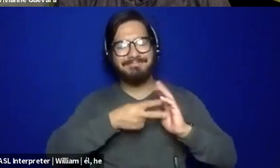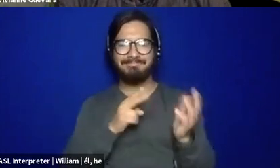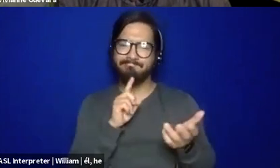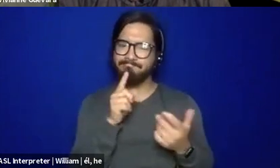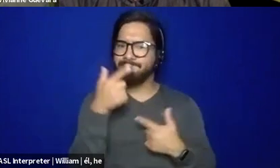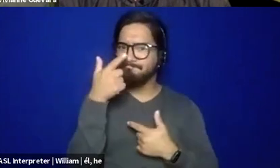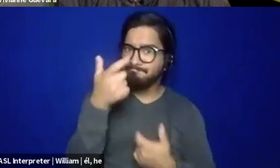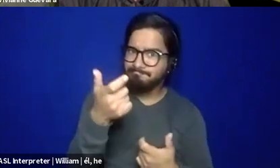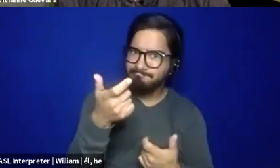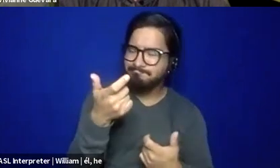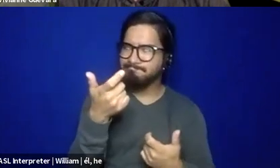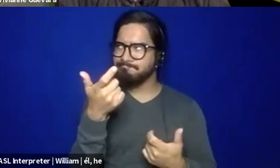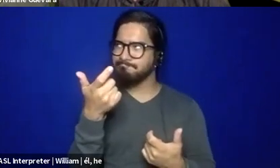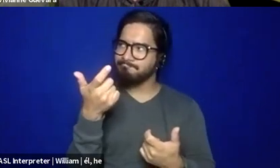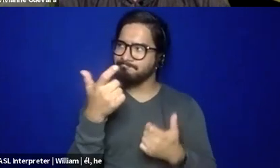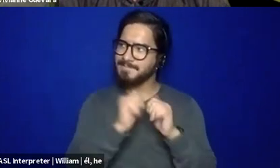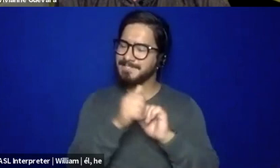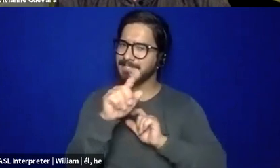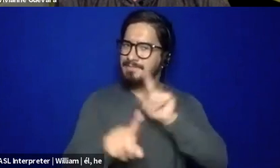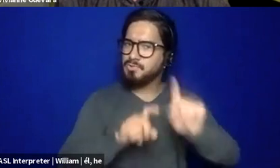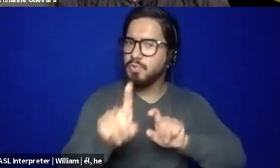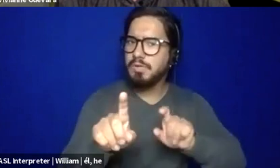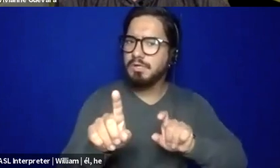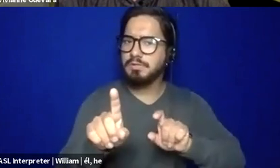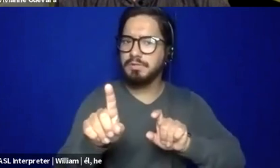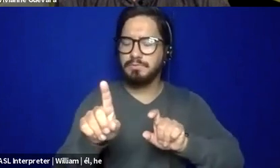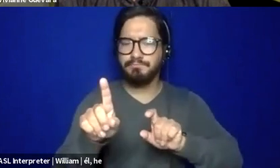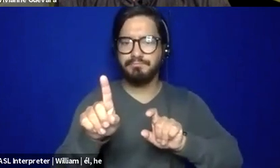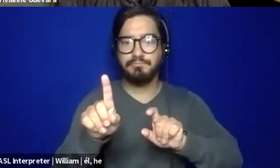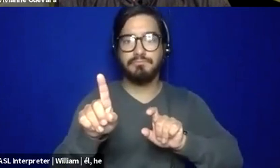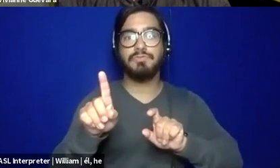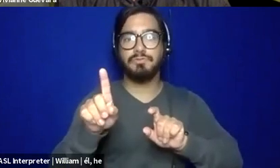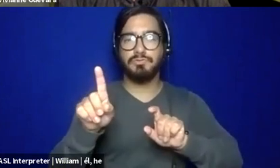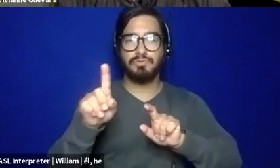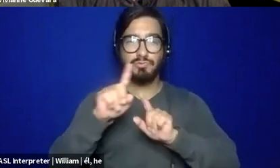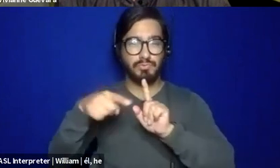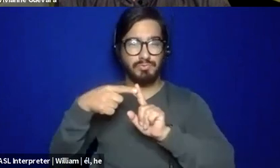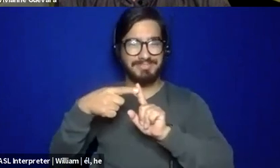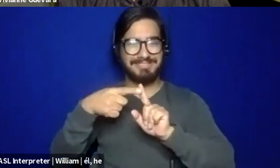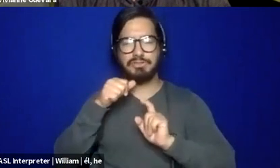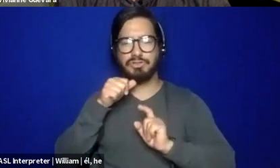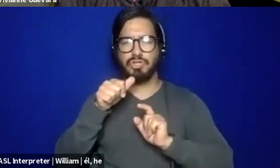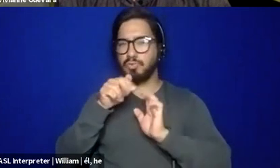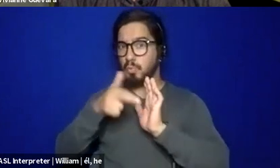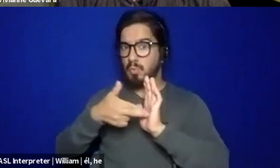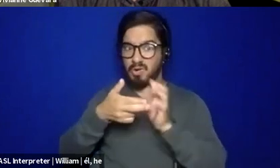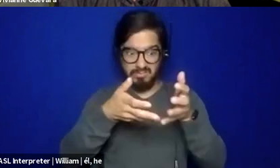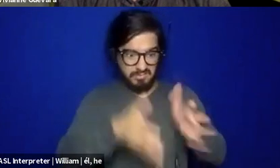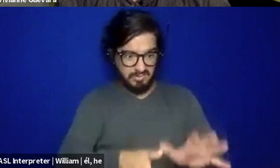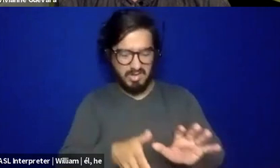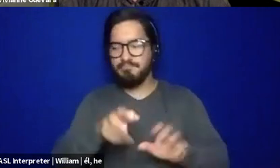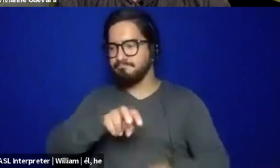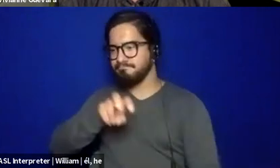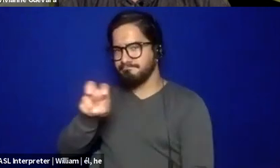asking questions about the risk when we're not in these roles anymore. And what does it mean to